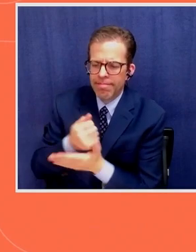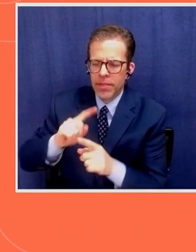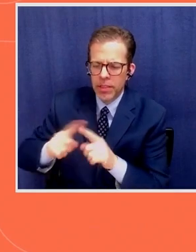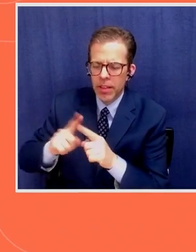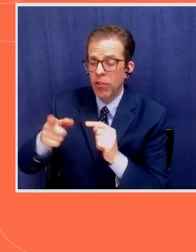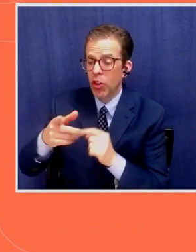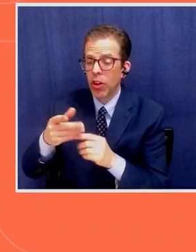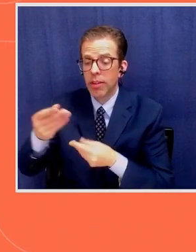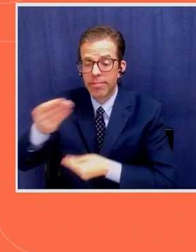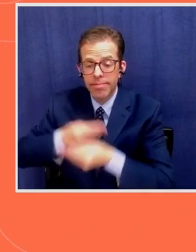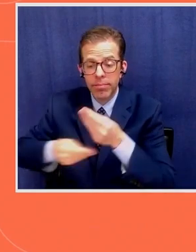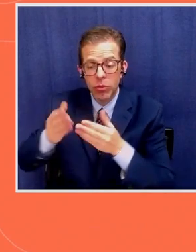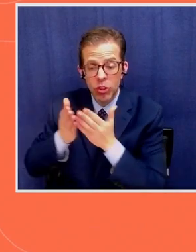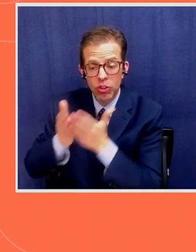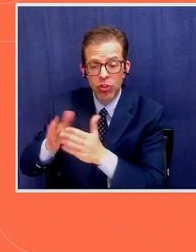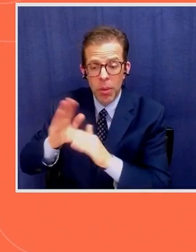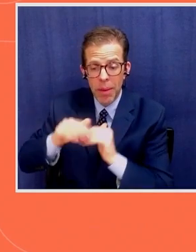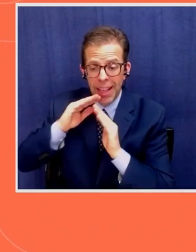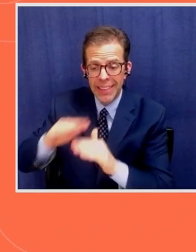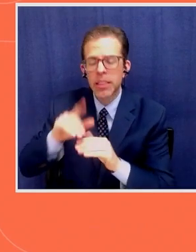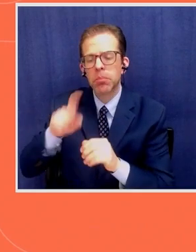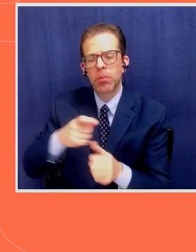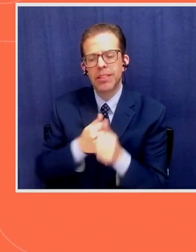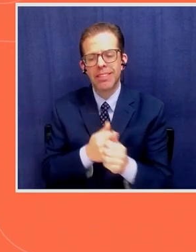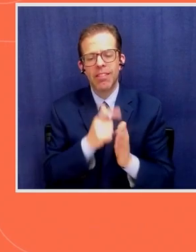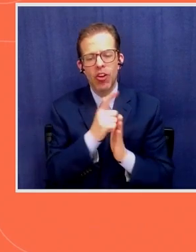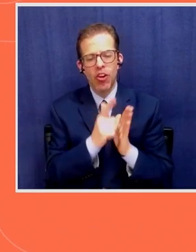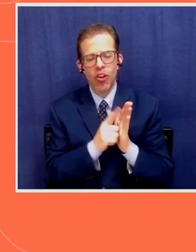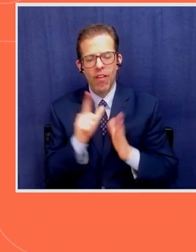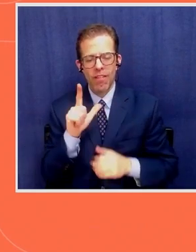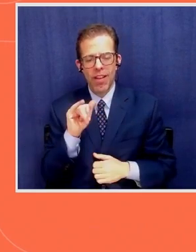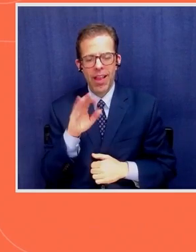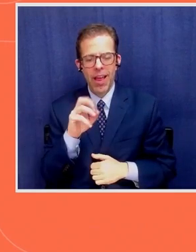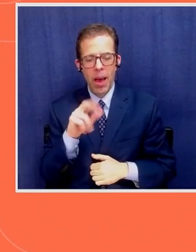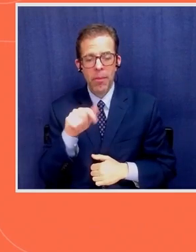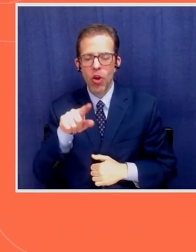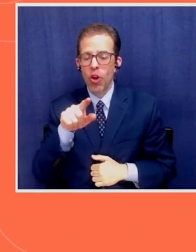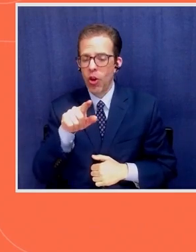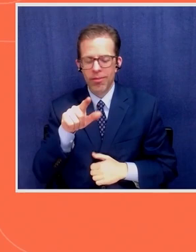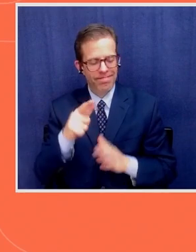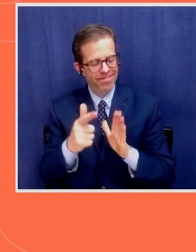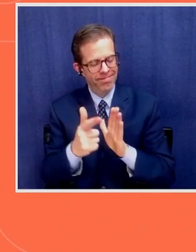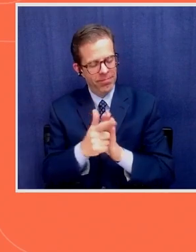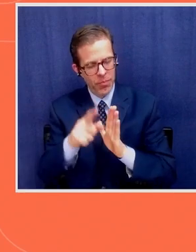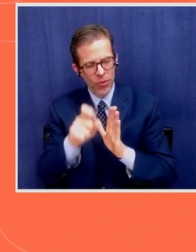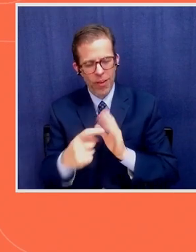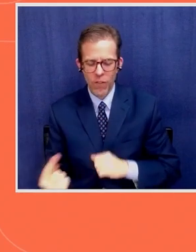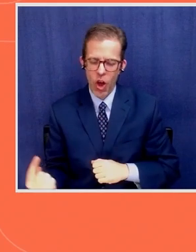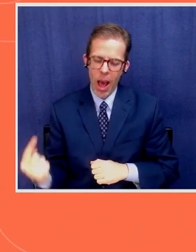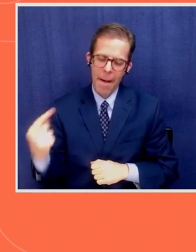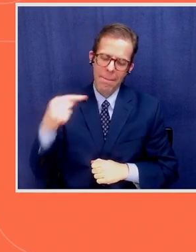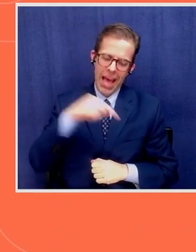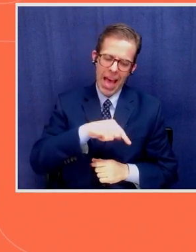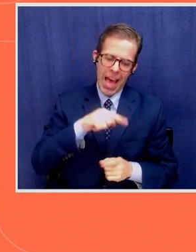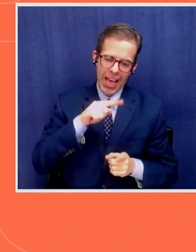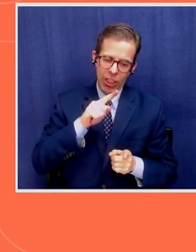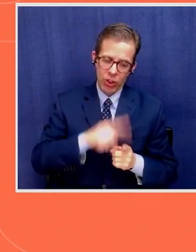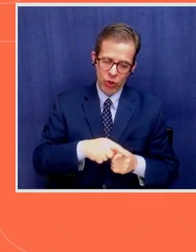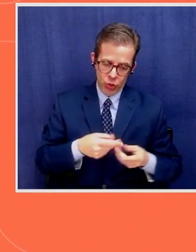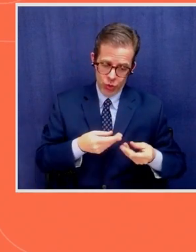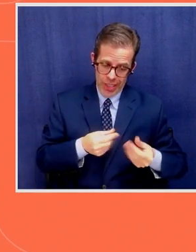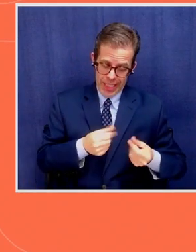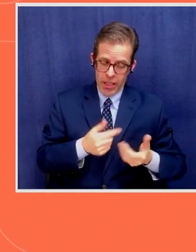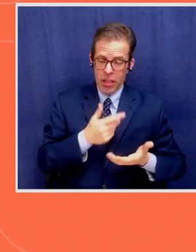at sea, all of the laws of libraries are illegal. You have to come back to declare your catch and you seek approval.